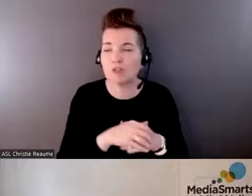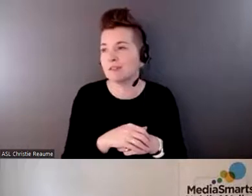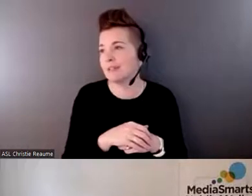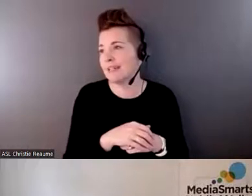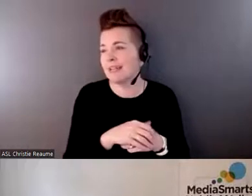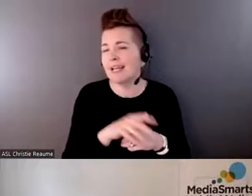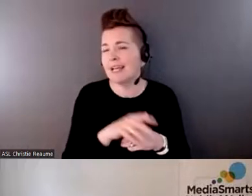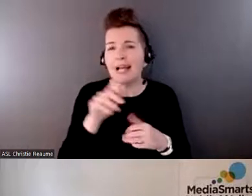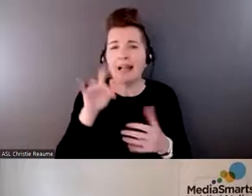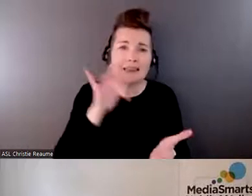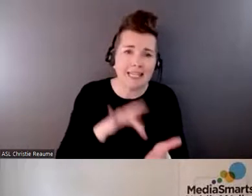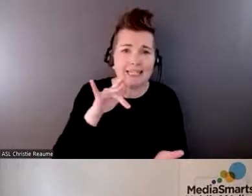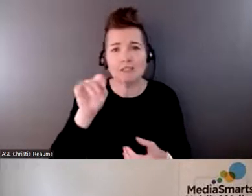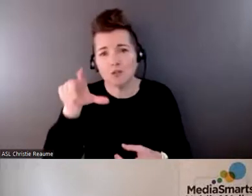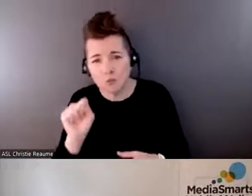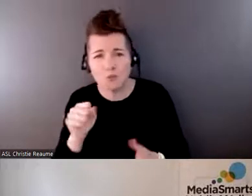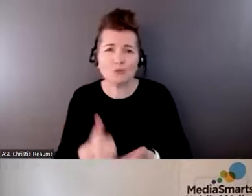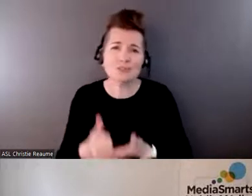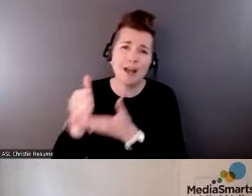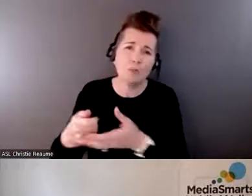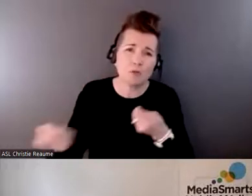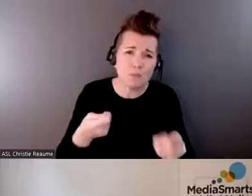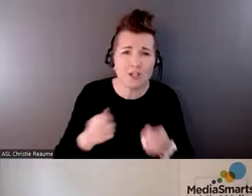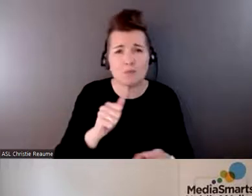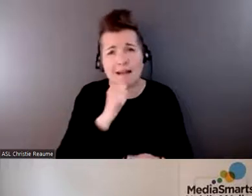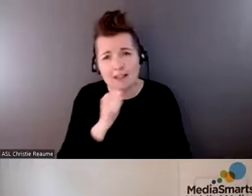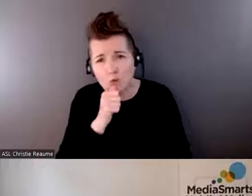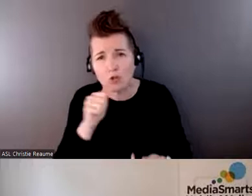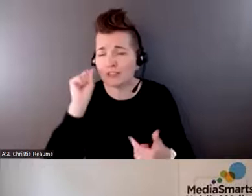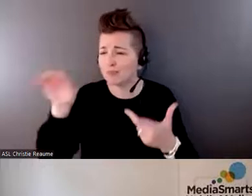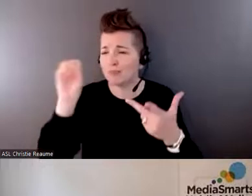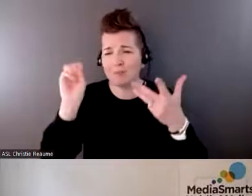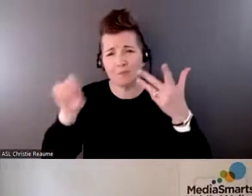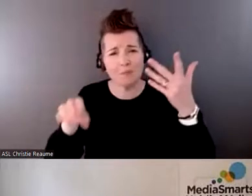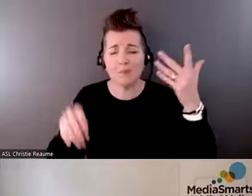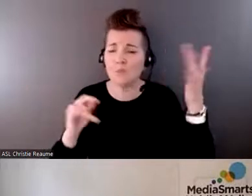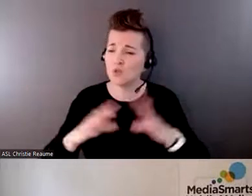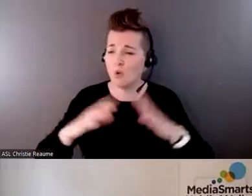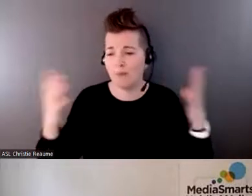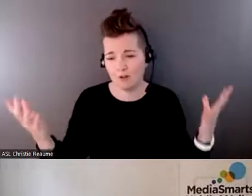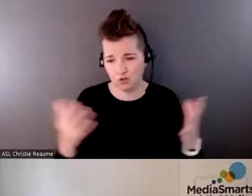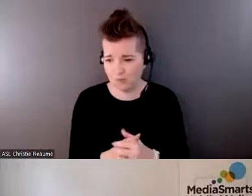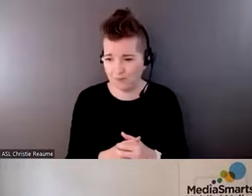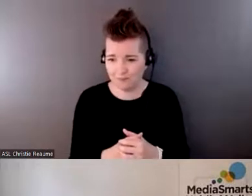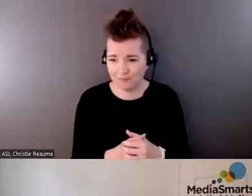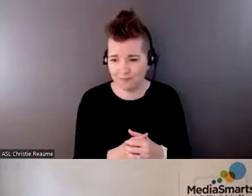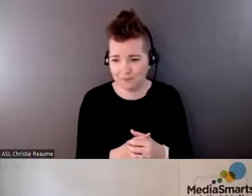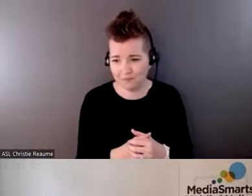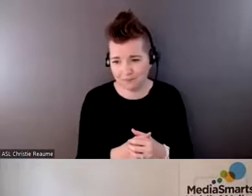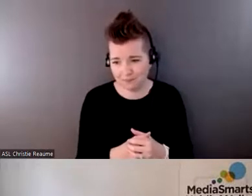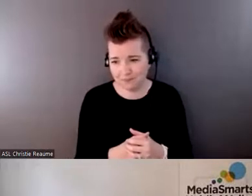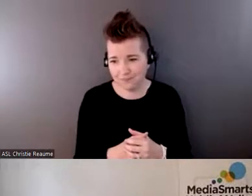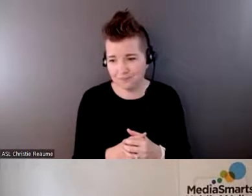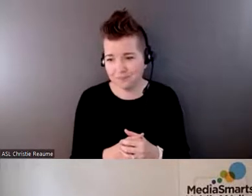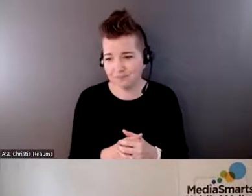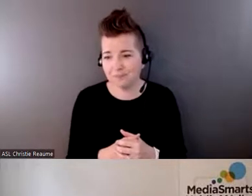that can help you manage passwords, and different, yeah, different ways you can explore and practice the skills. And